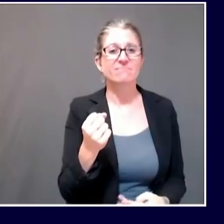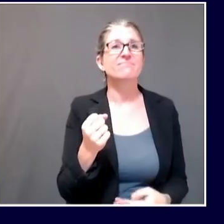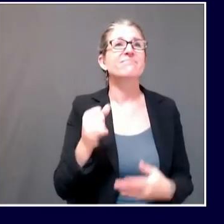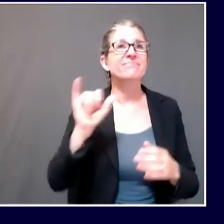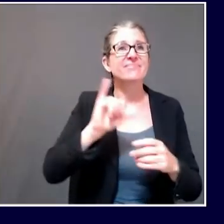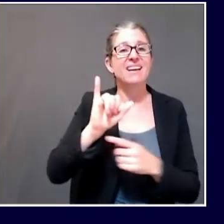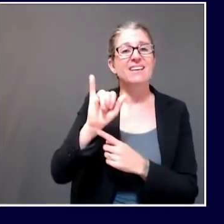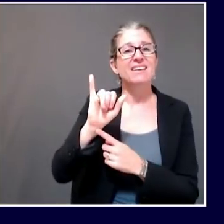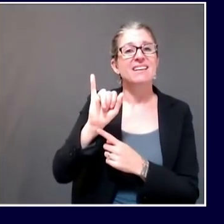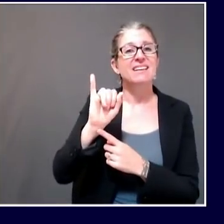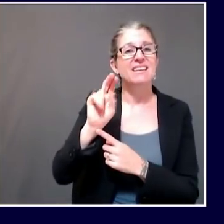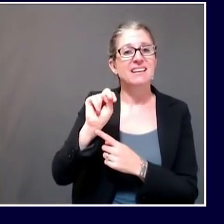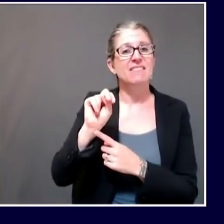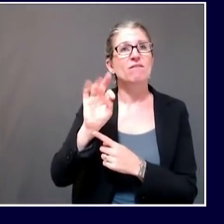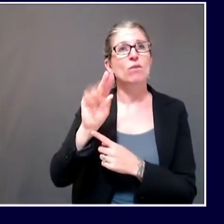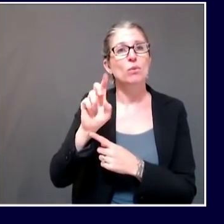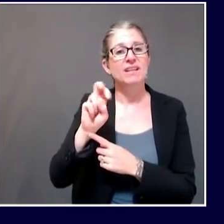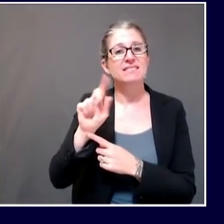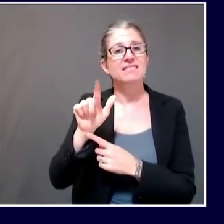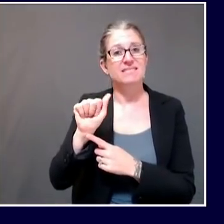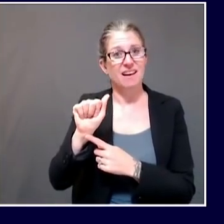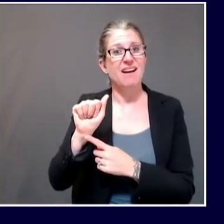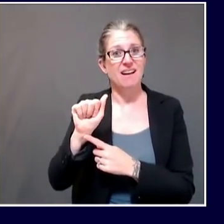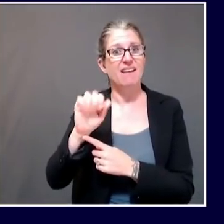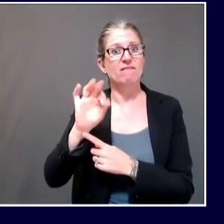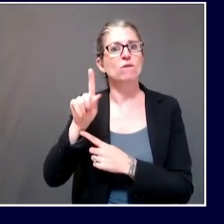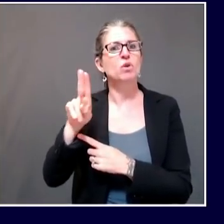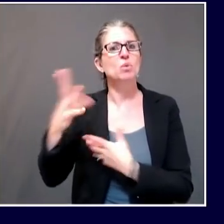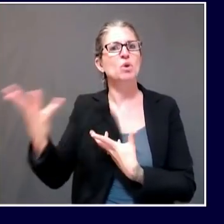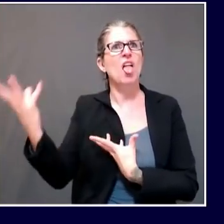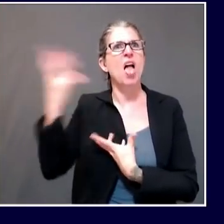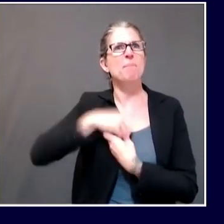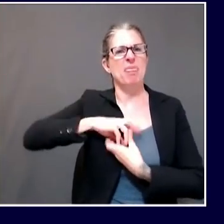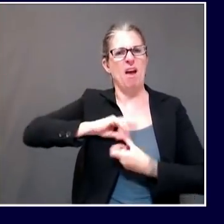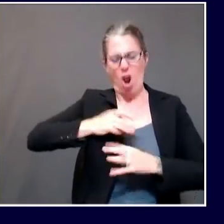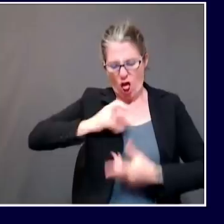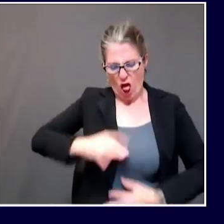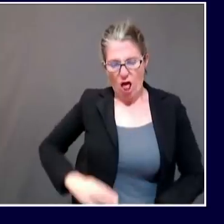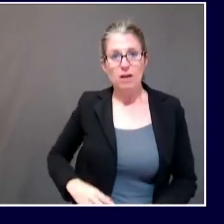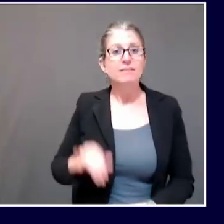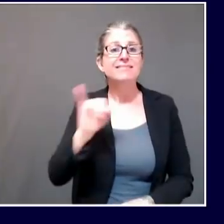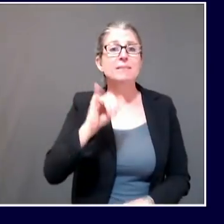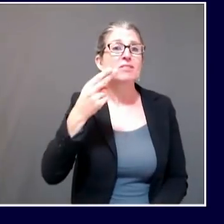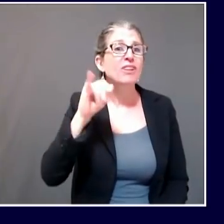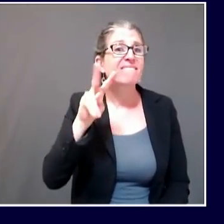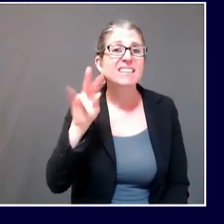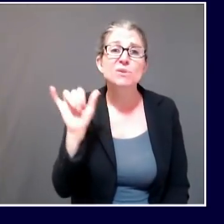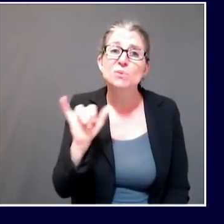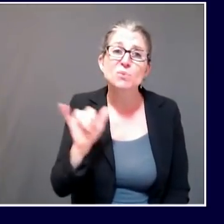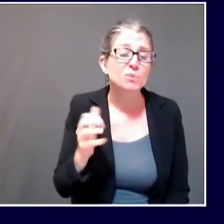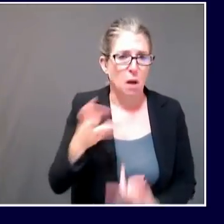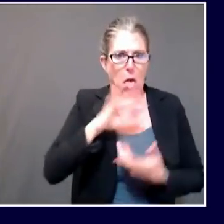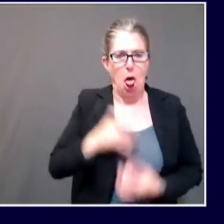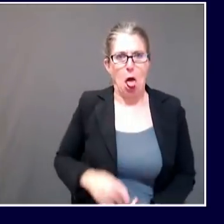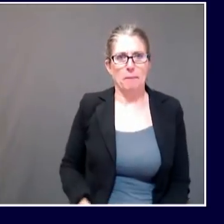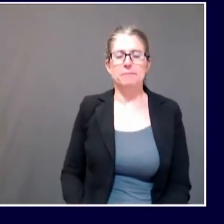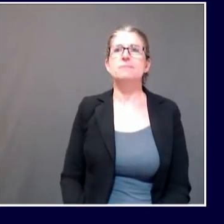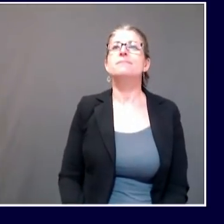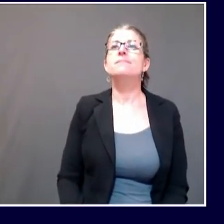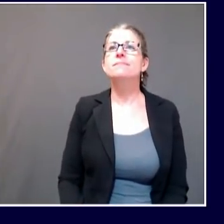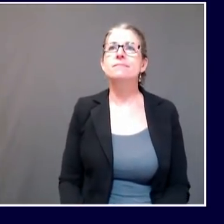I'm going to turn now to Victoria Bellew at the county-wide newspaper. Hello, Dr. Shaw.